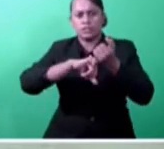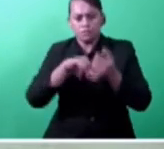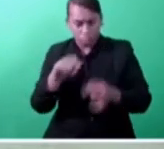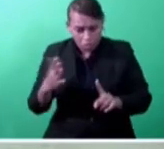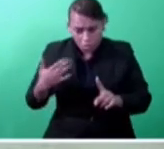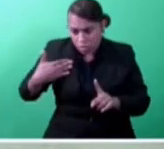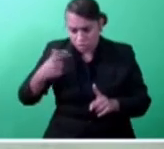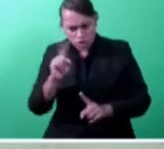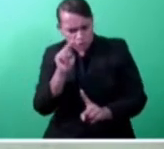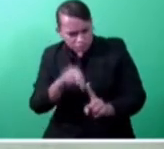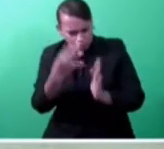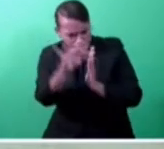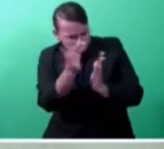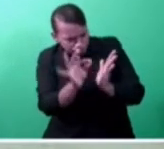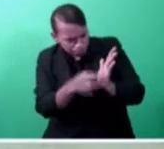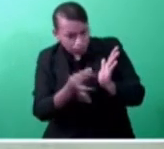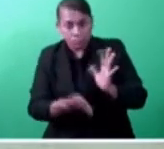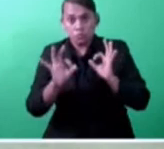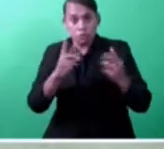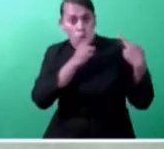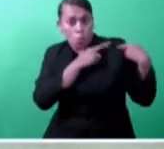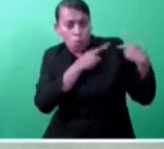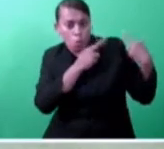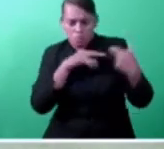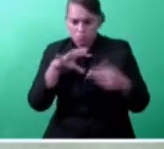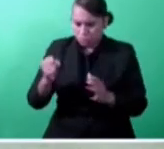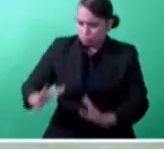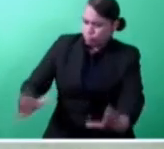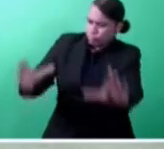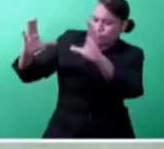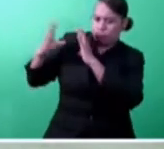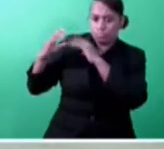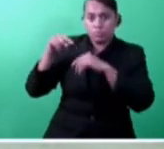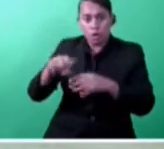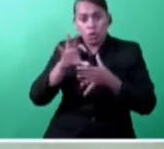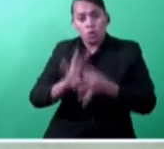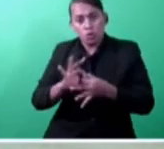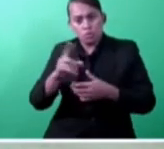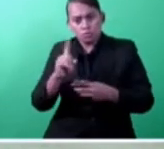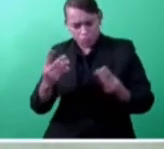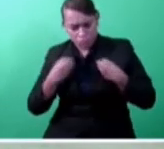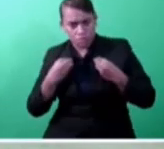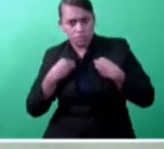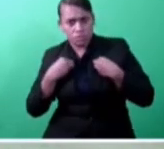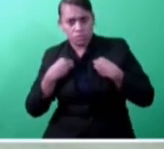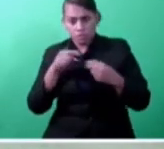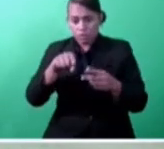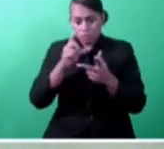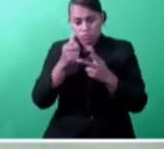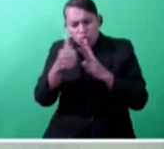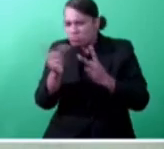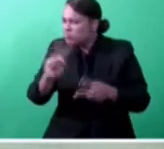other words, responsibility for compliance rests with the business and the relevant regulatory agencies